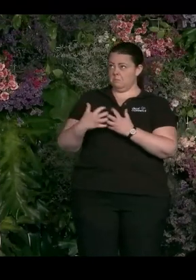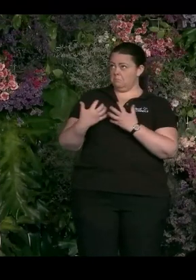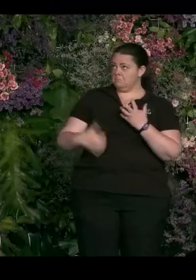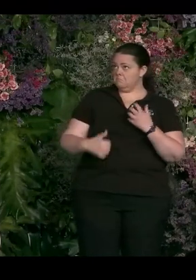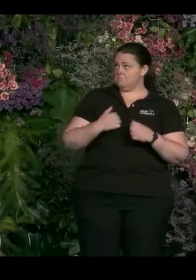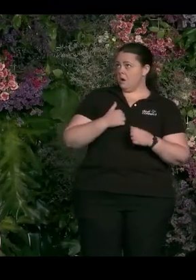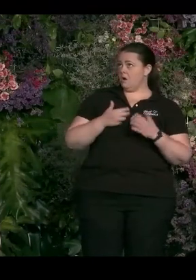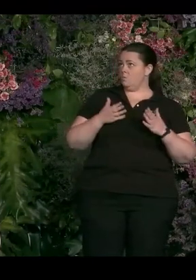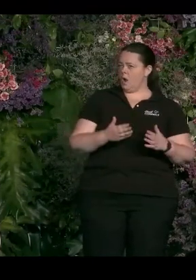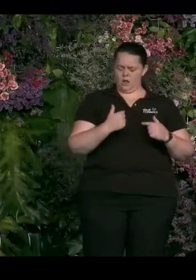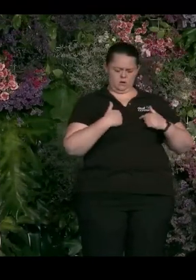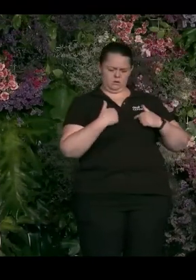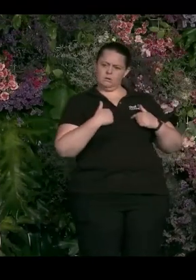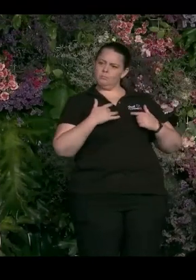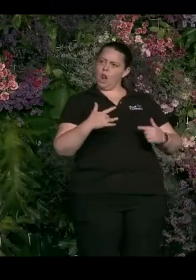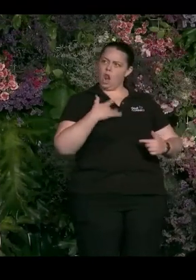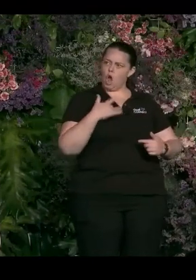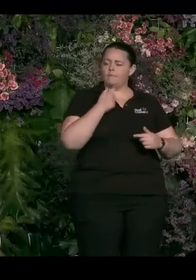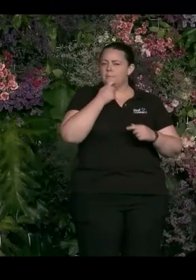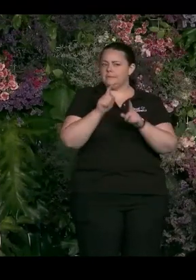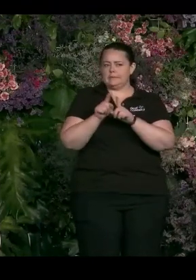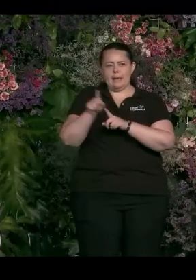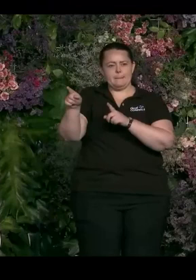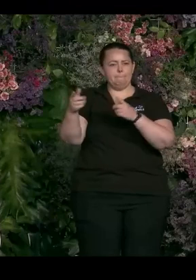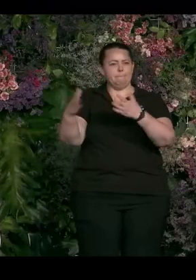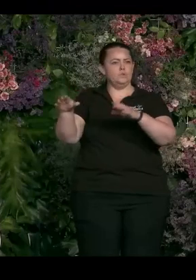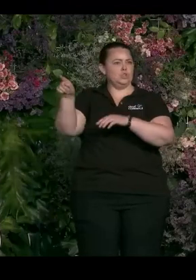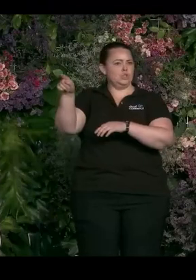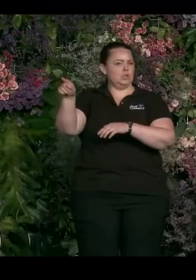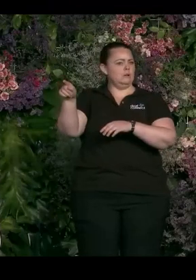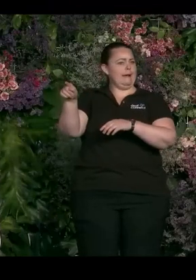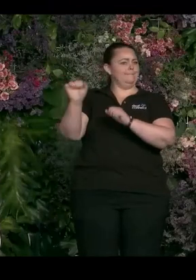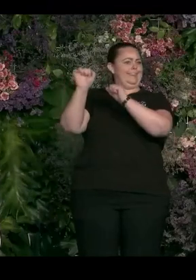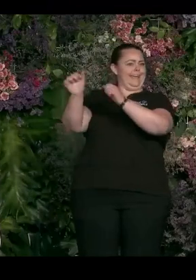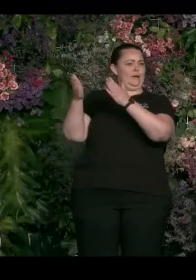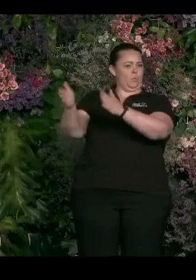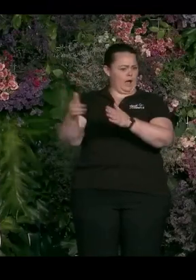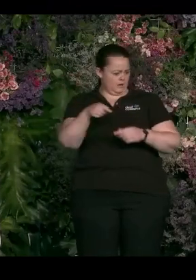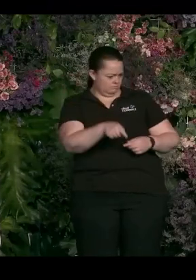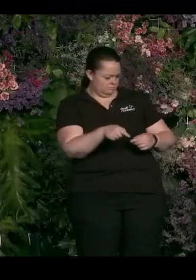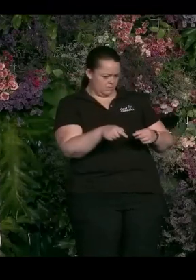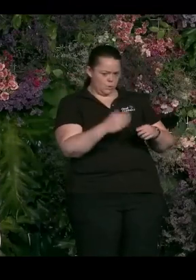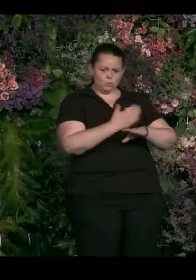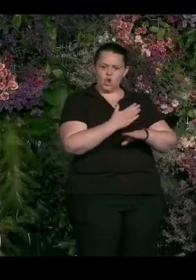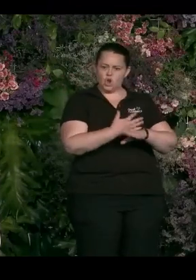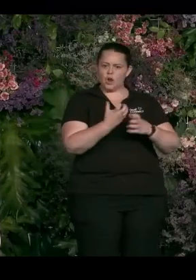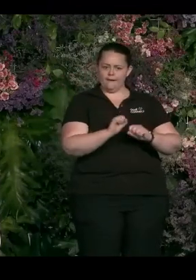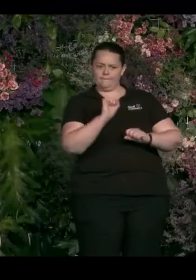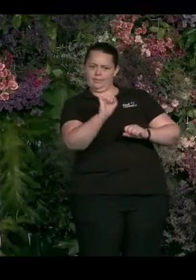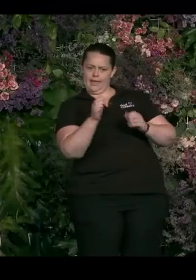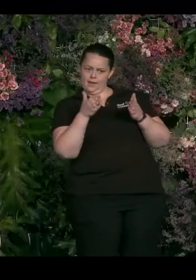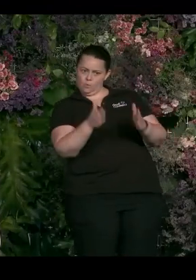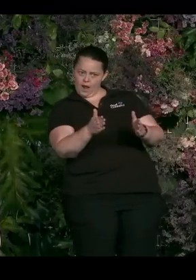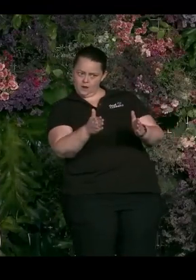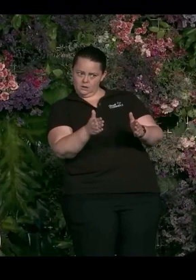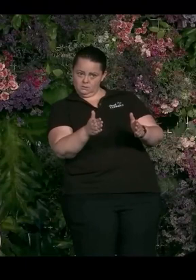can be able to sit with people who understand the other music that needs to be played and be willing to play it and have everyone else come